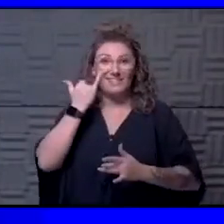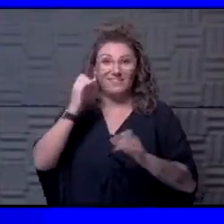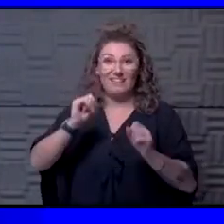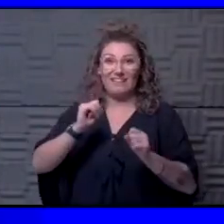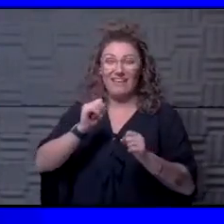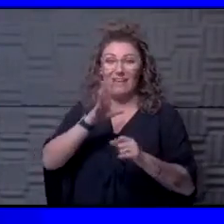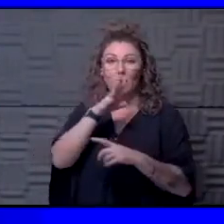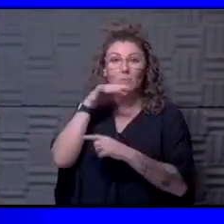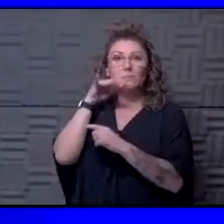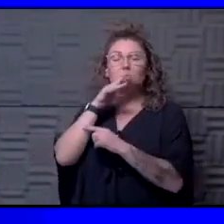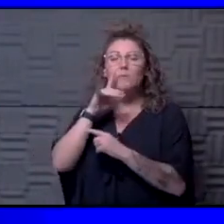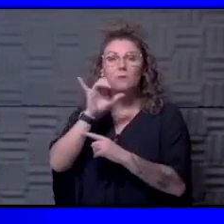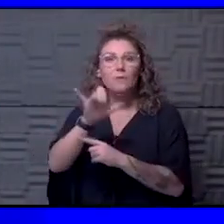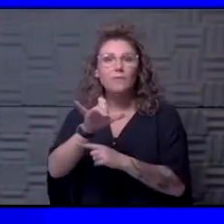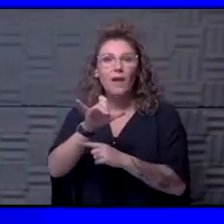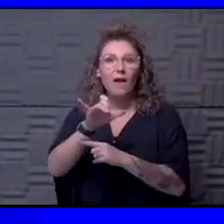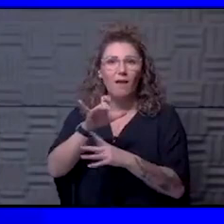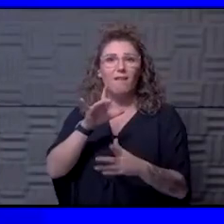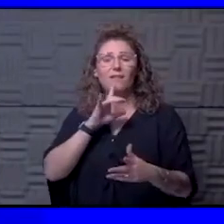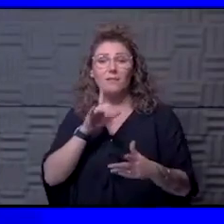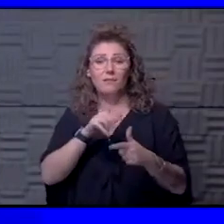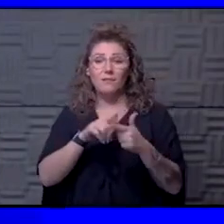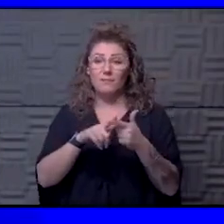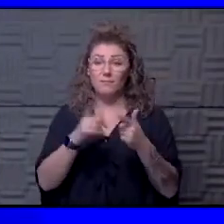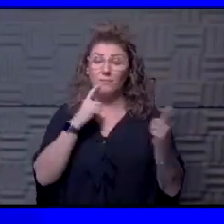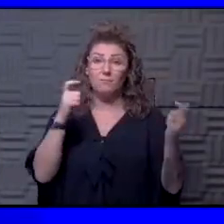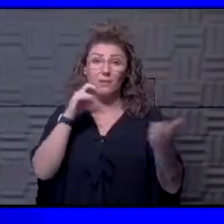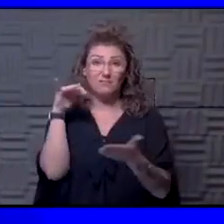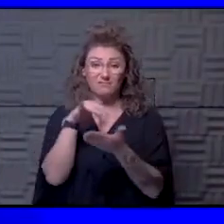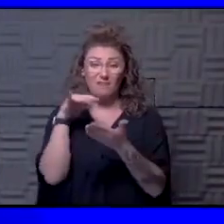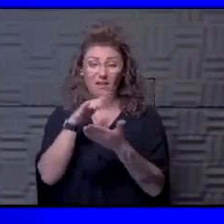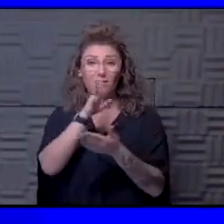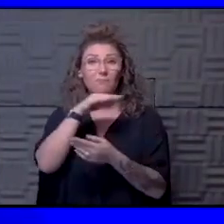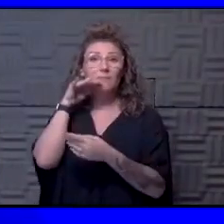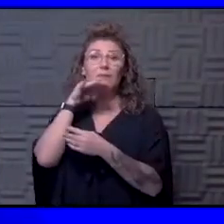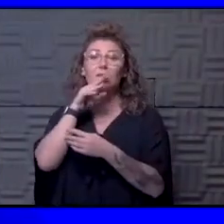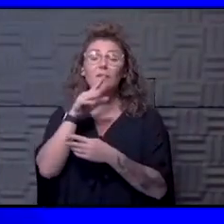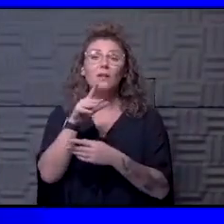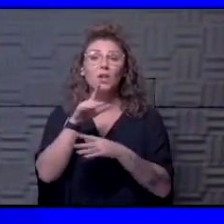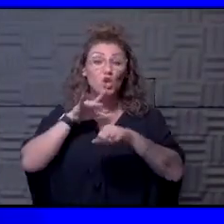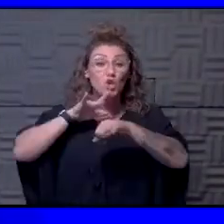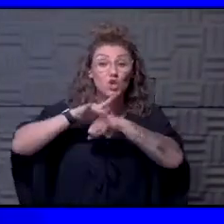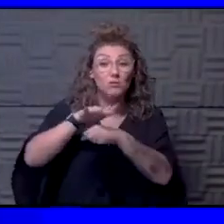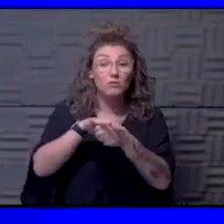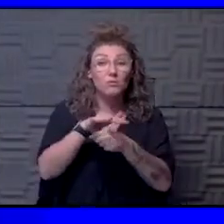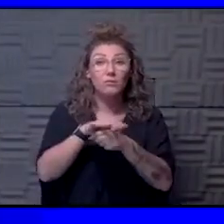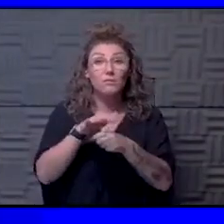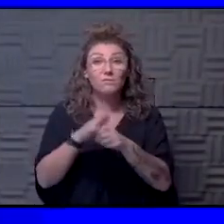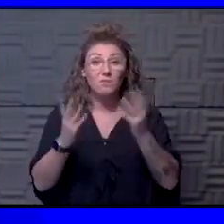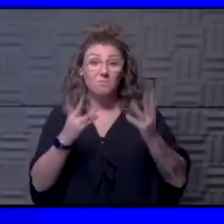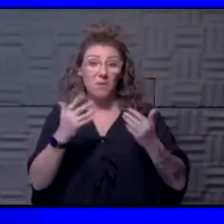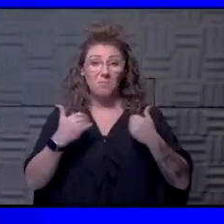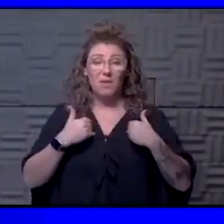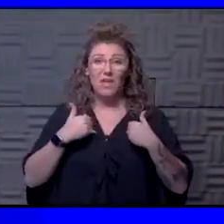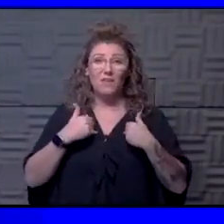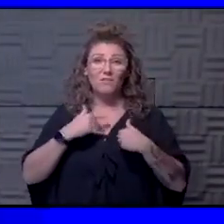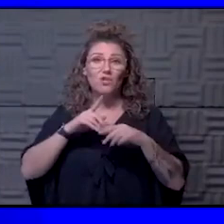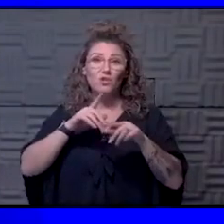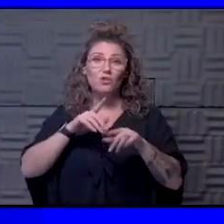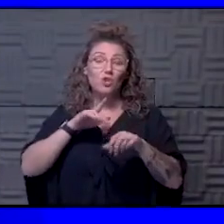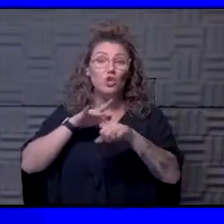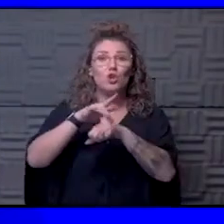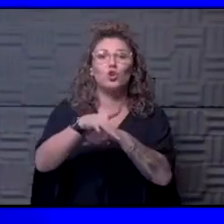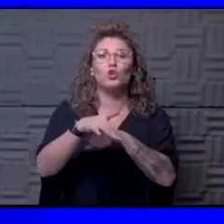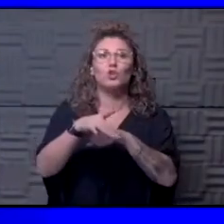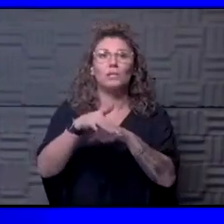um, or other forms, but right now the big, the big study is that inhaled, especially early enough, you may have an earlier response, an